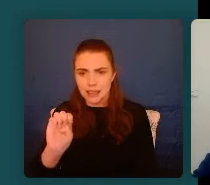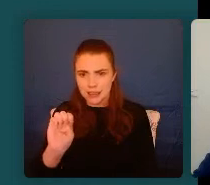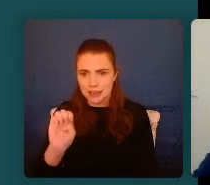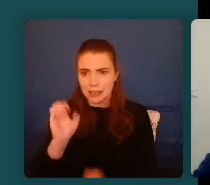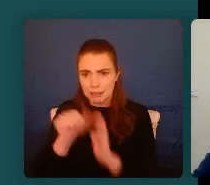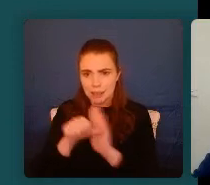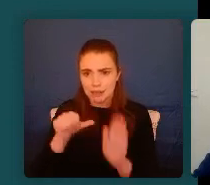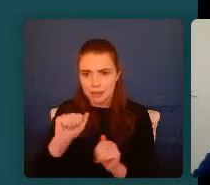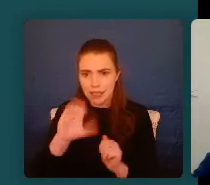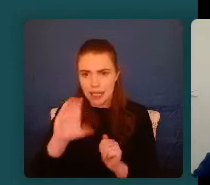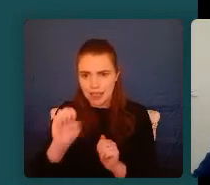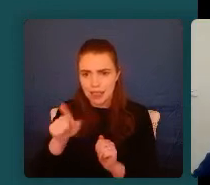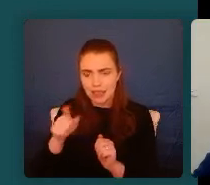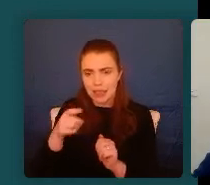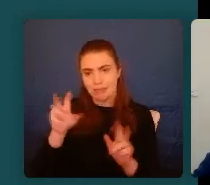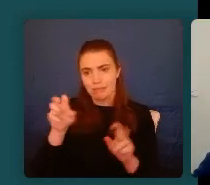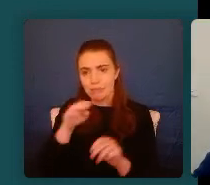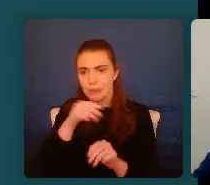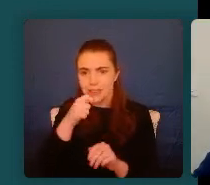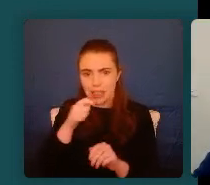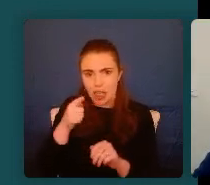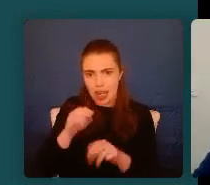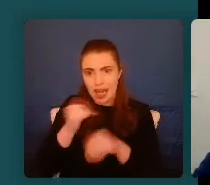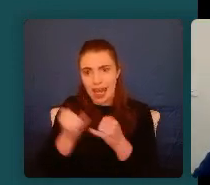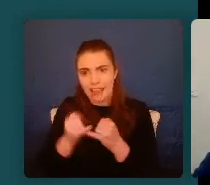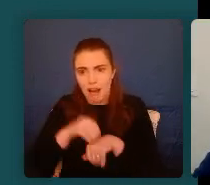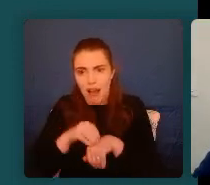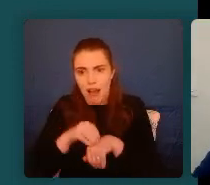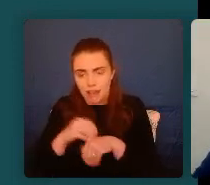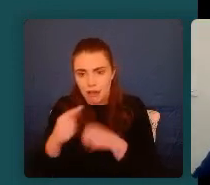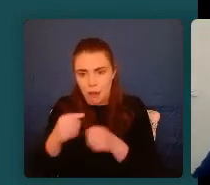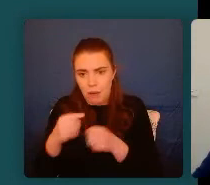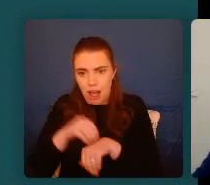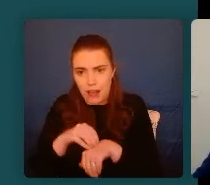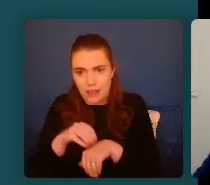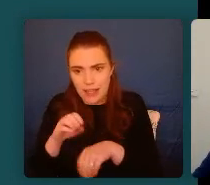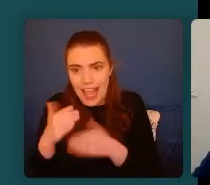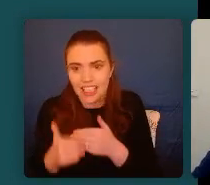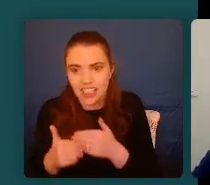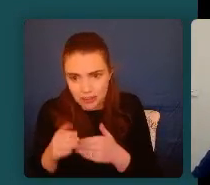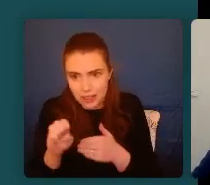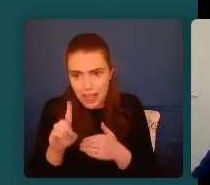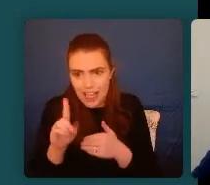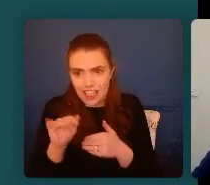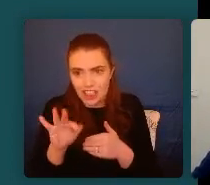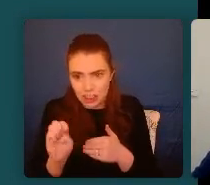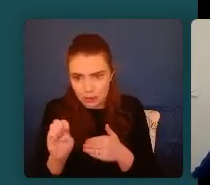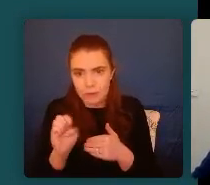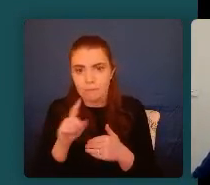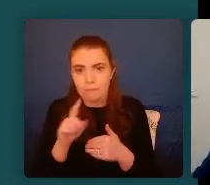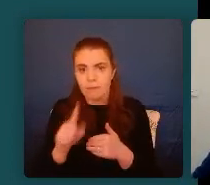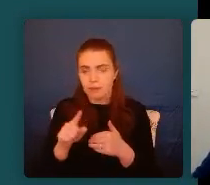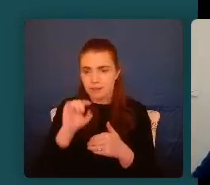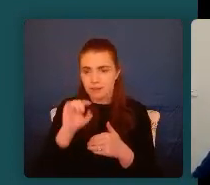And for many, that could be actually a protective response because they perceive threat all around them. It also sees an increase